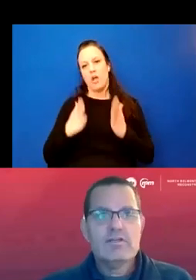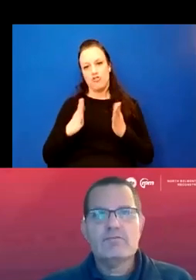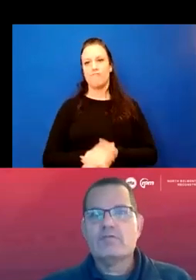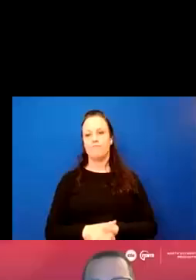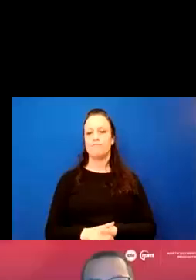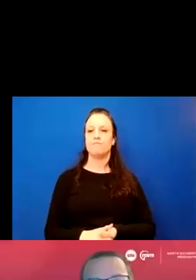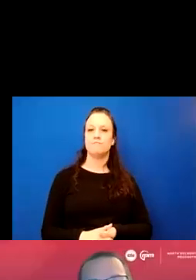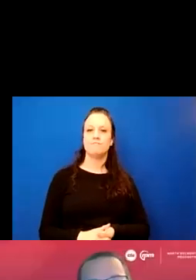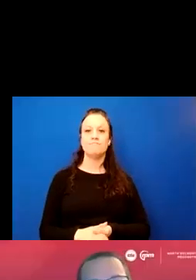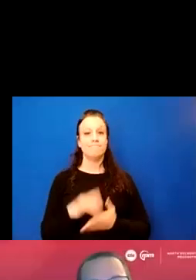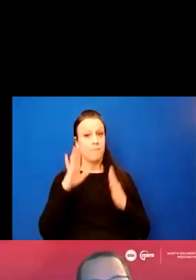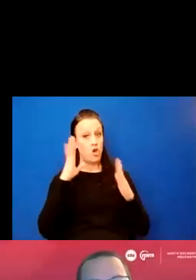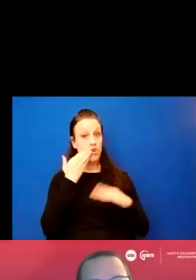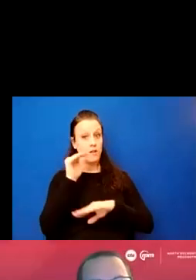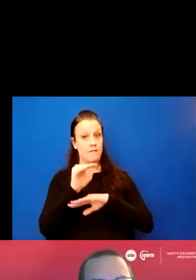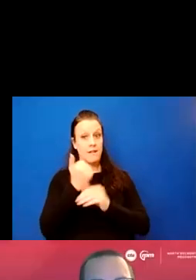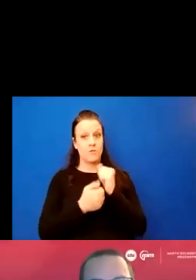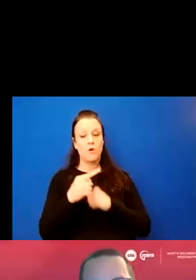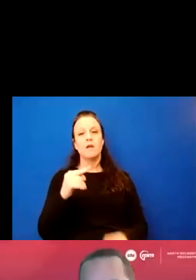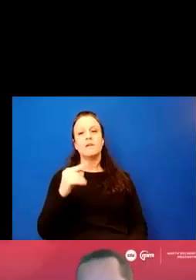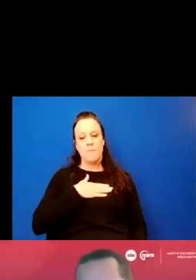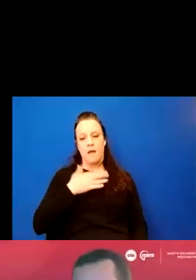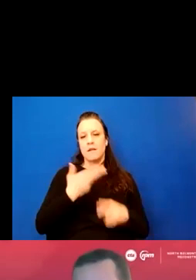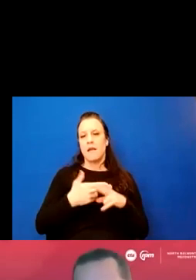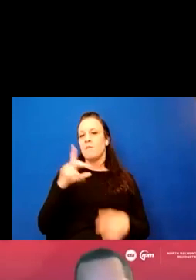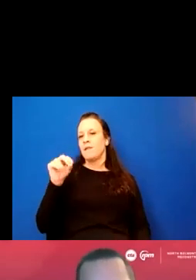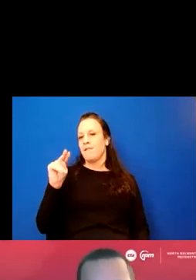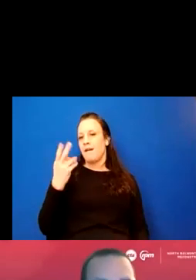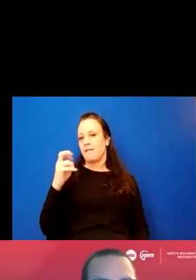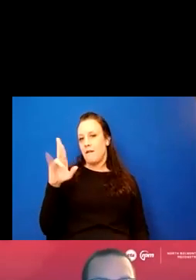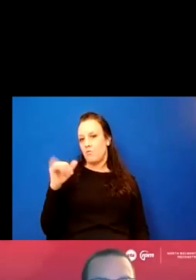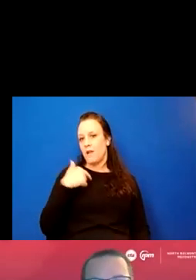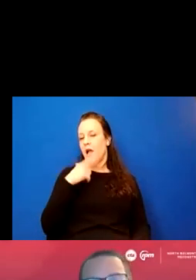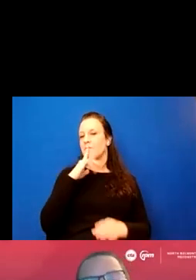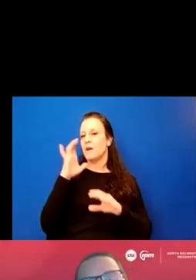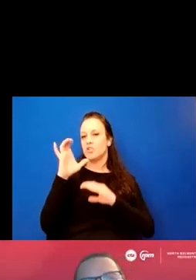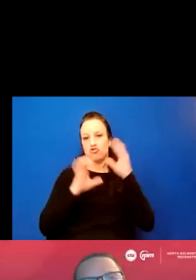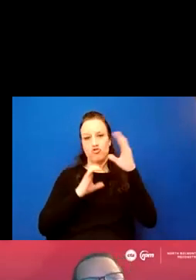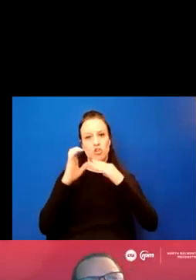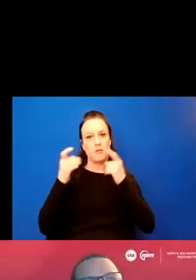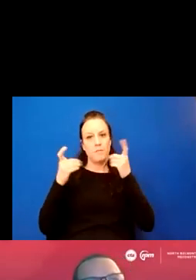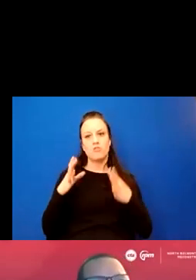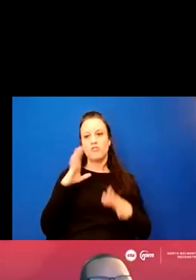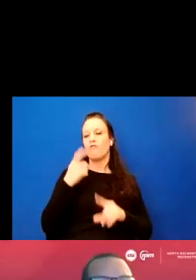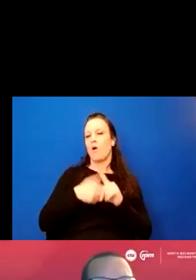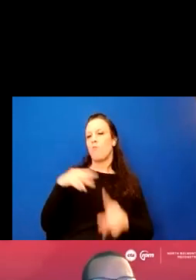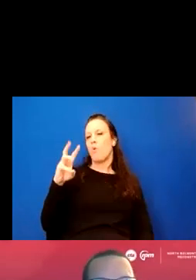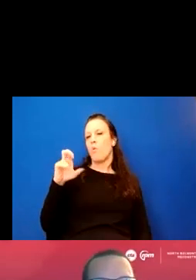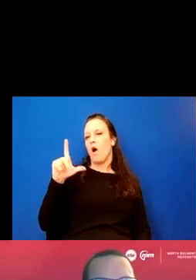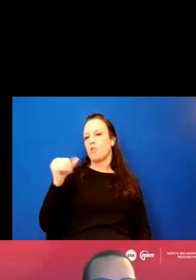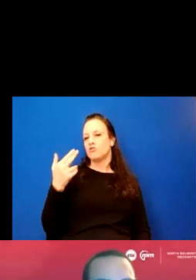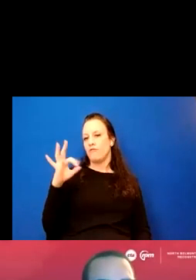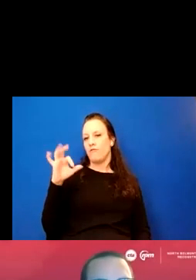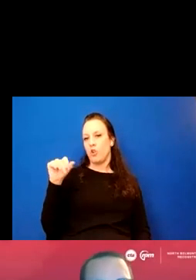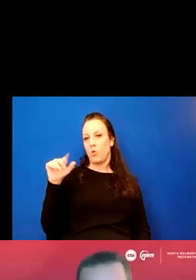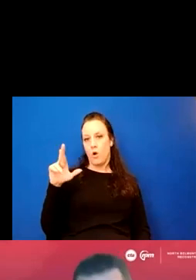Good evening, everybody. As Mikhail said, my name is Don Henry. I'm the construction manager for the RPB area for Walsh Floor. Uh, we